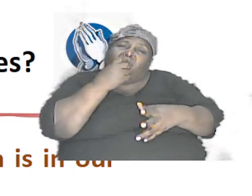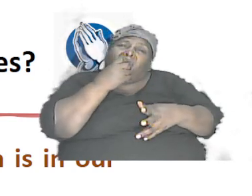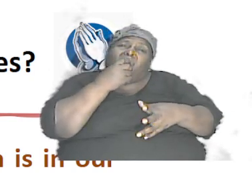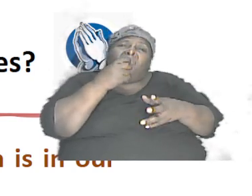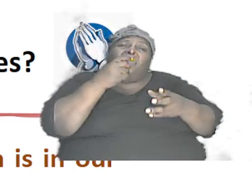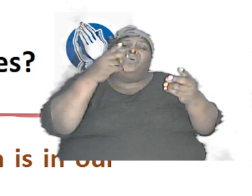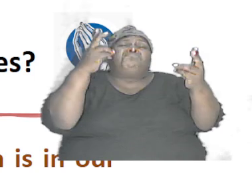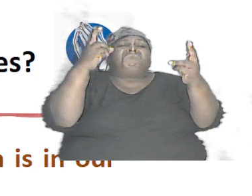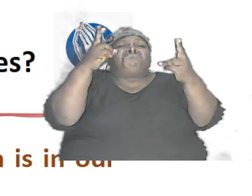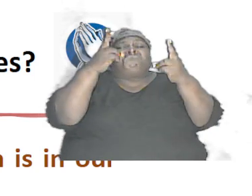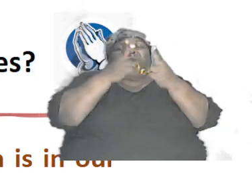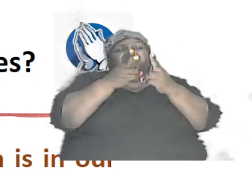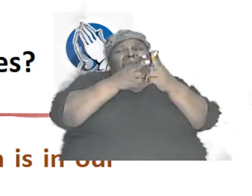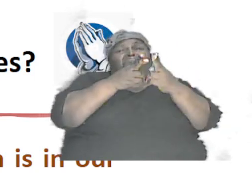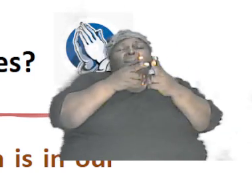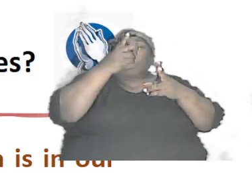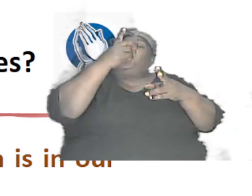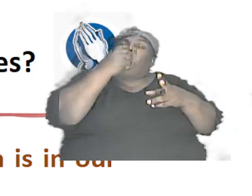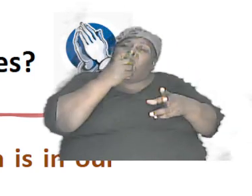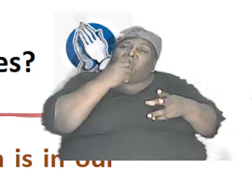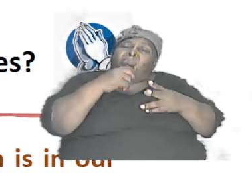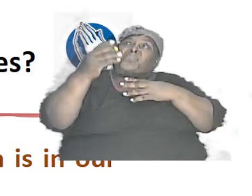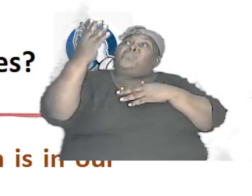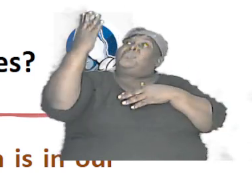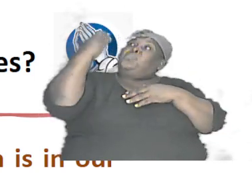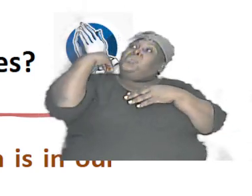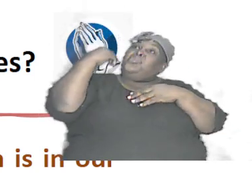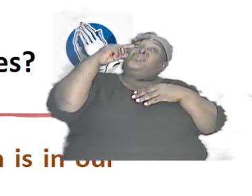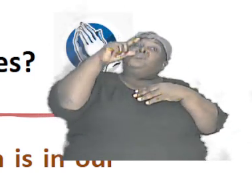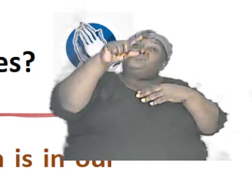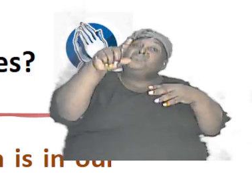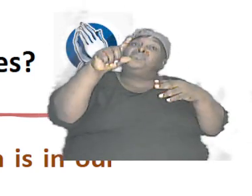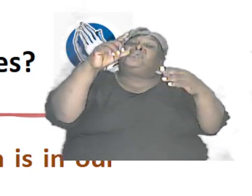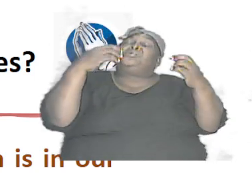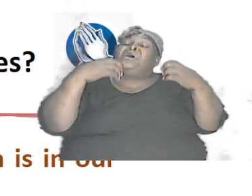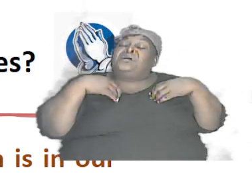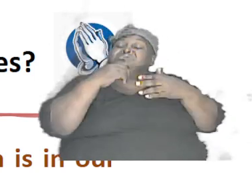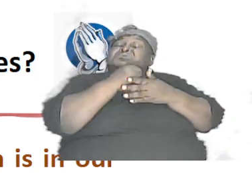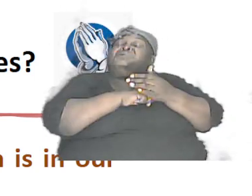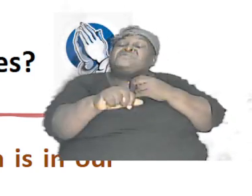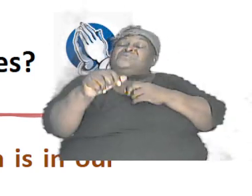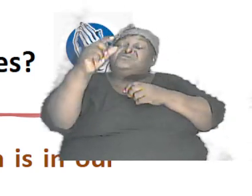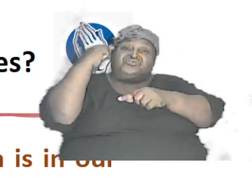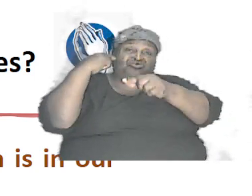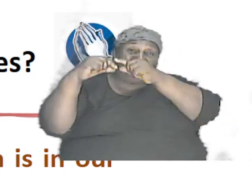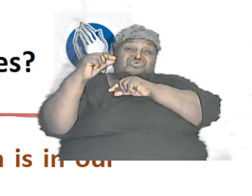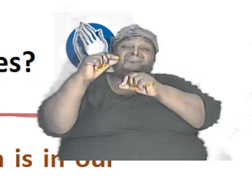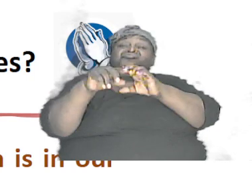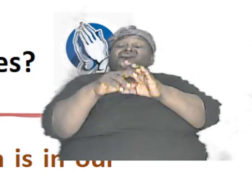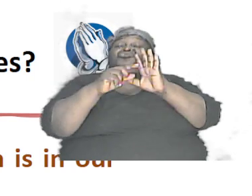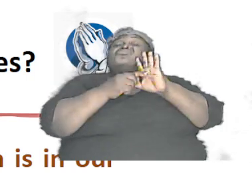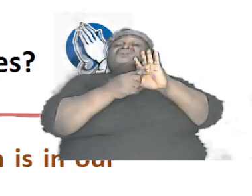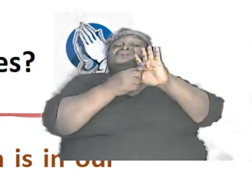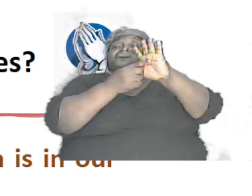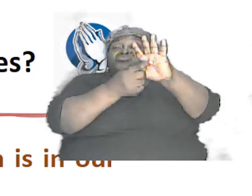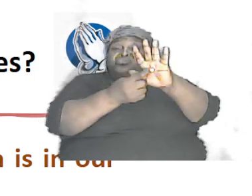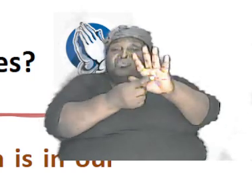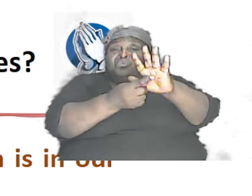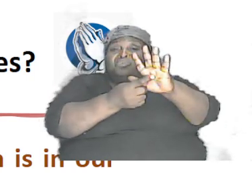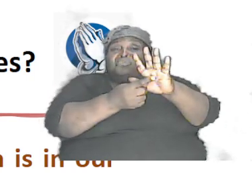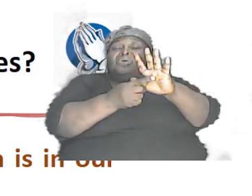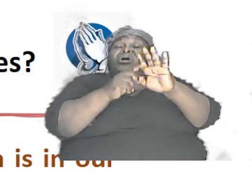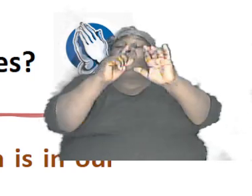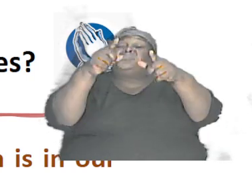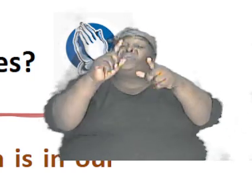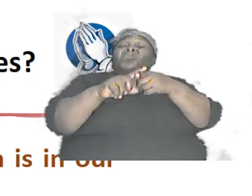with who from way back when you're going to have some of these genes coming out and others going to this set of family